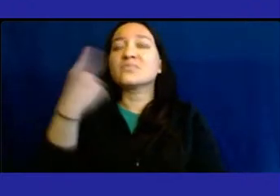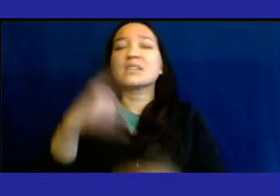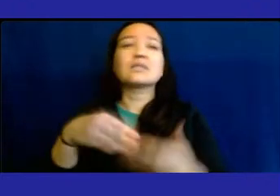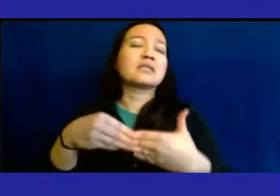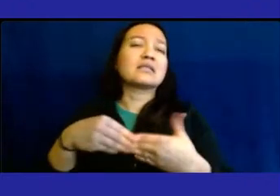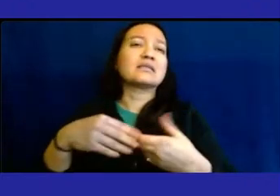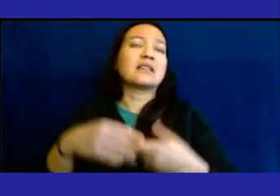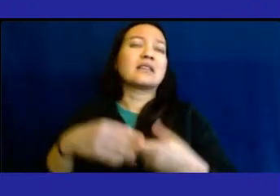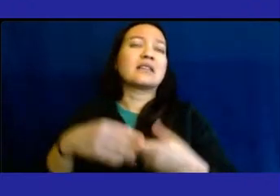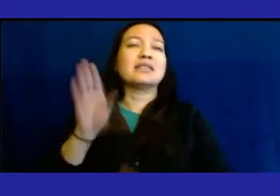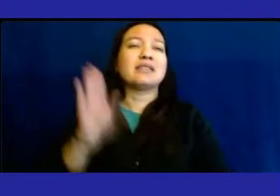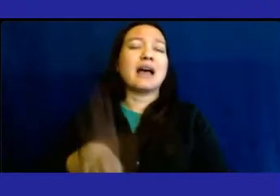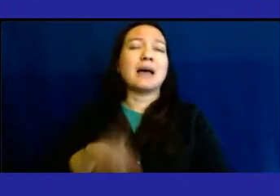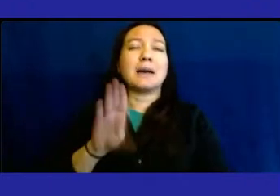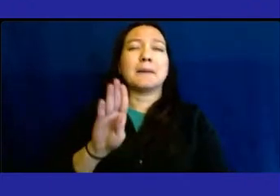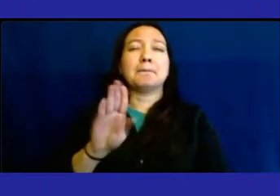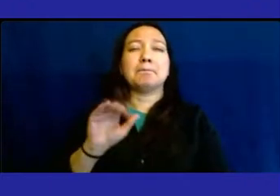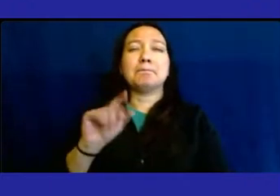Parkway.